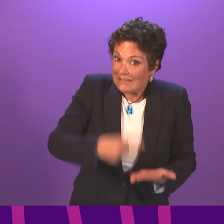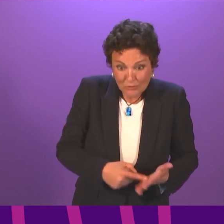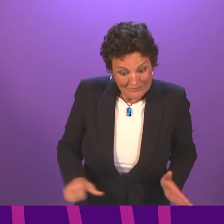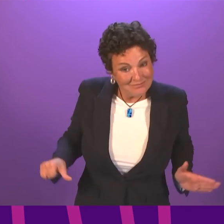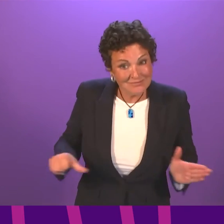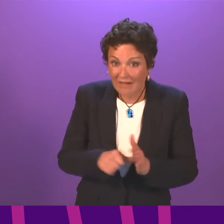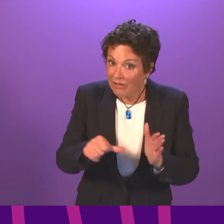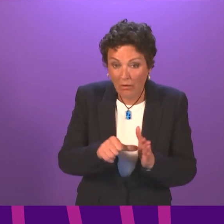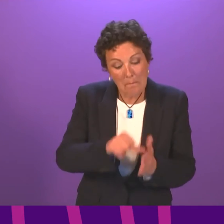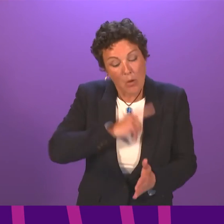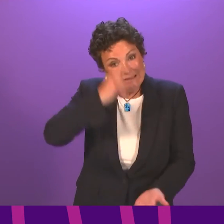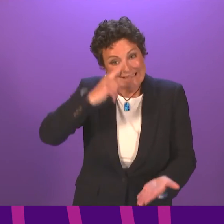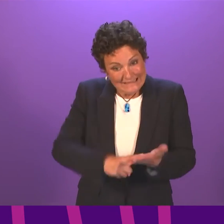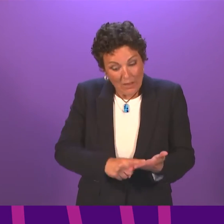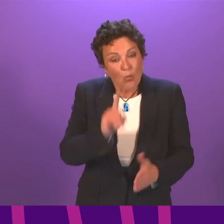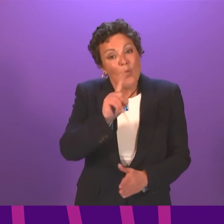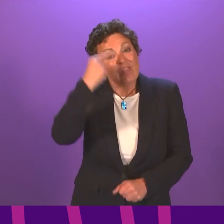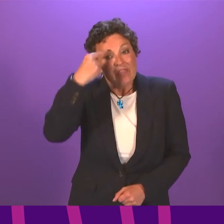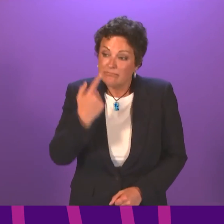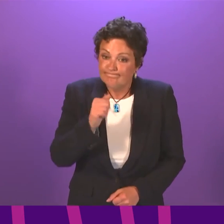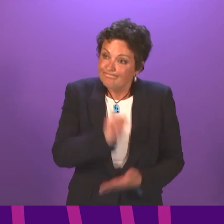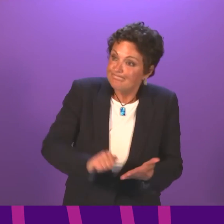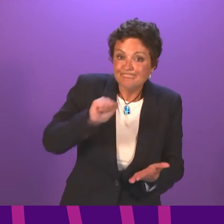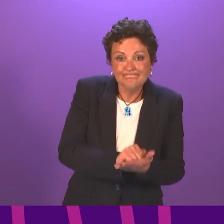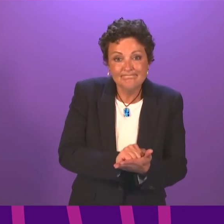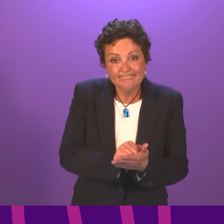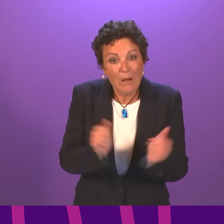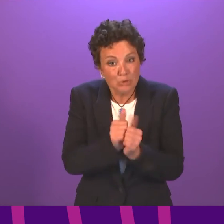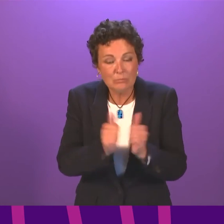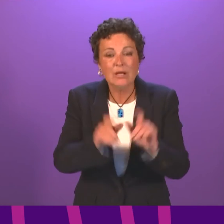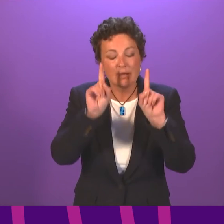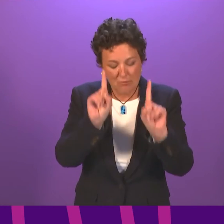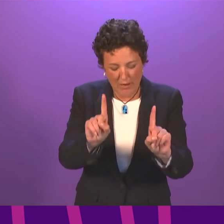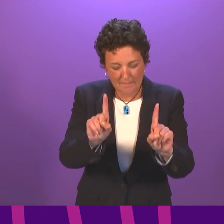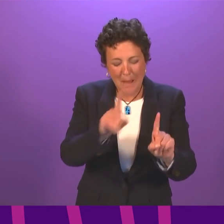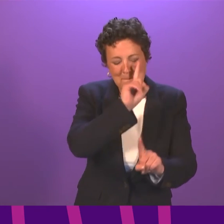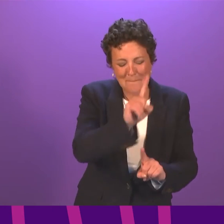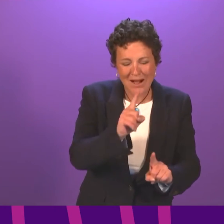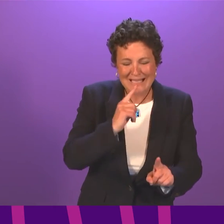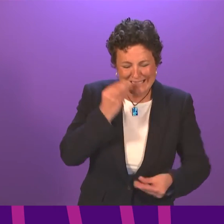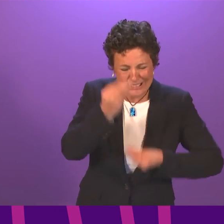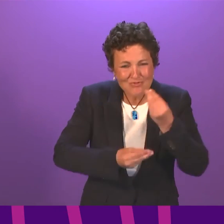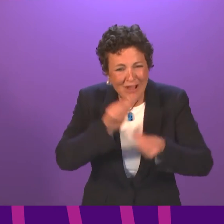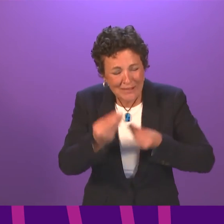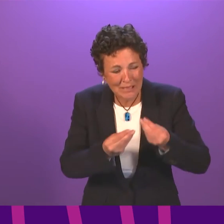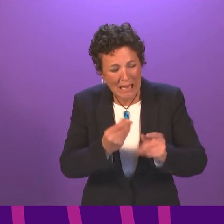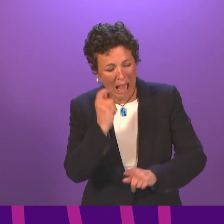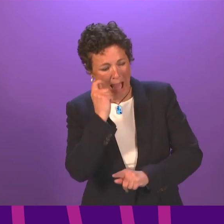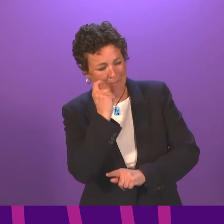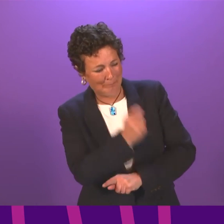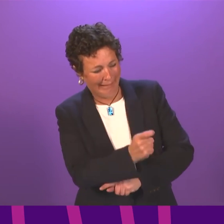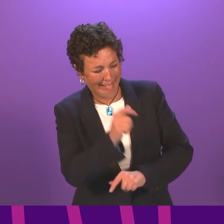the judgments we think are right overall. Again, these are really important points, but describing an appeals system that hasn't even started yet as non